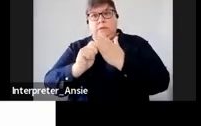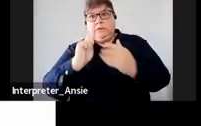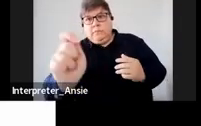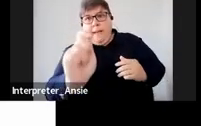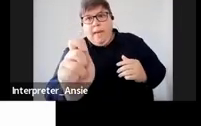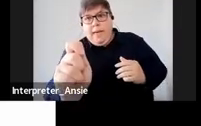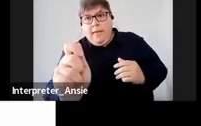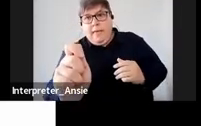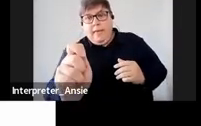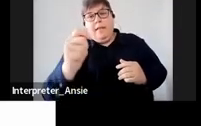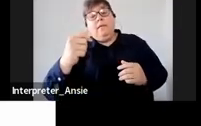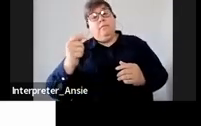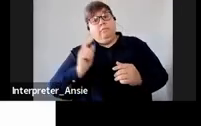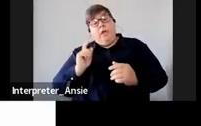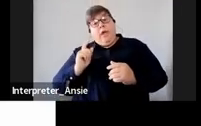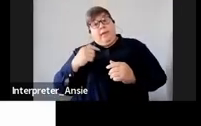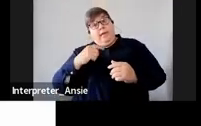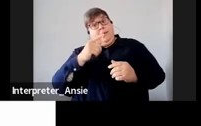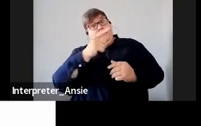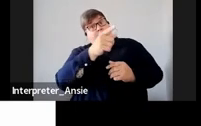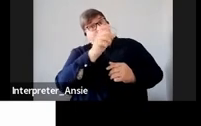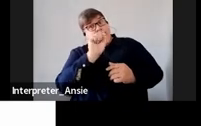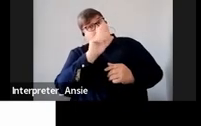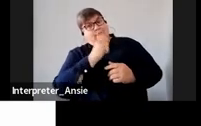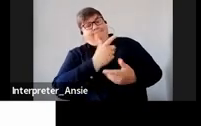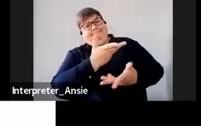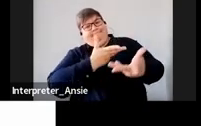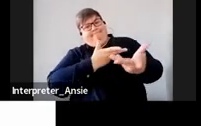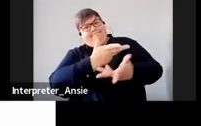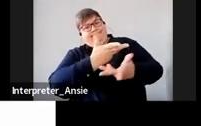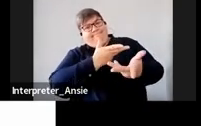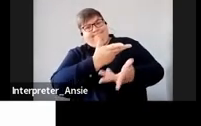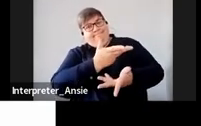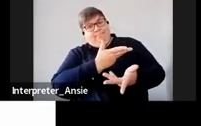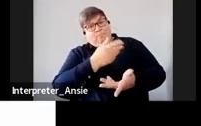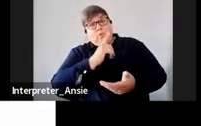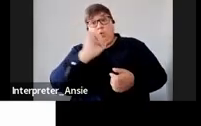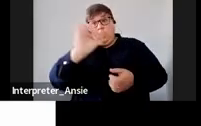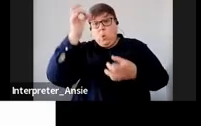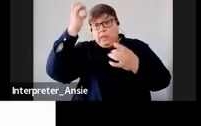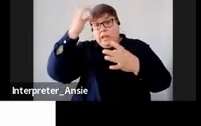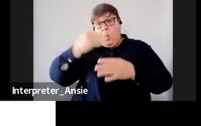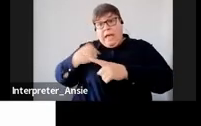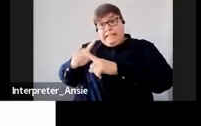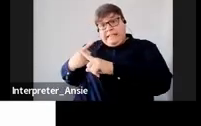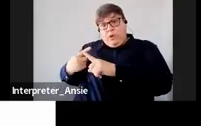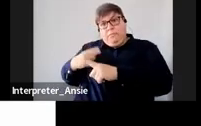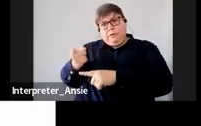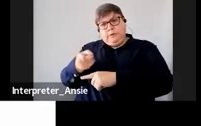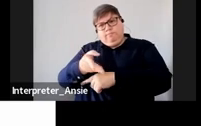correspond with you and therefore you need to make sure that your contact details are 100%